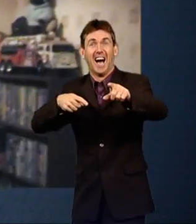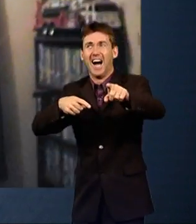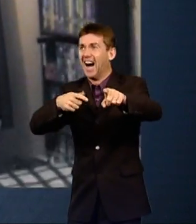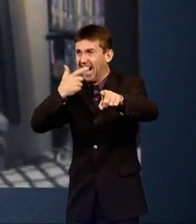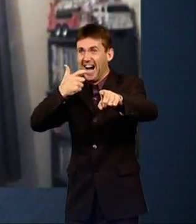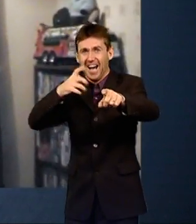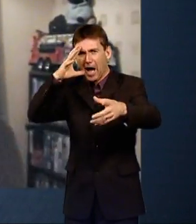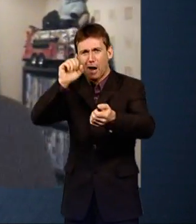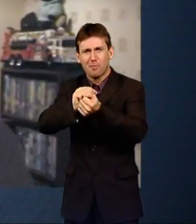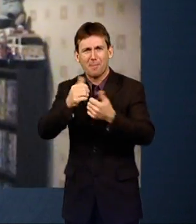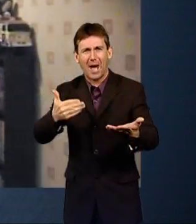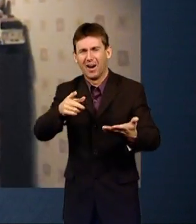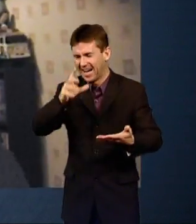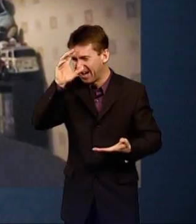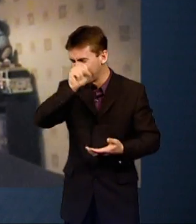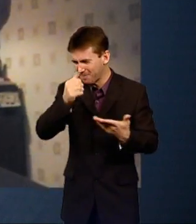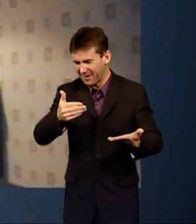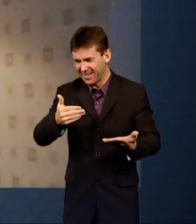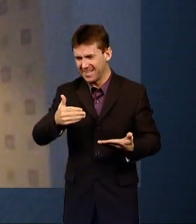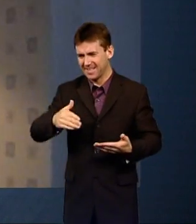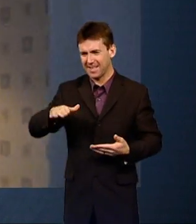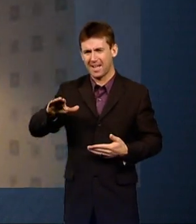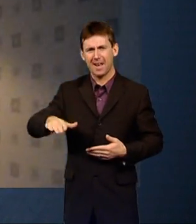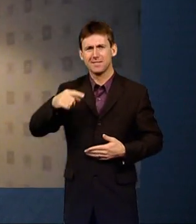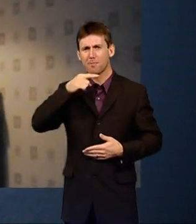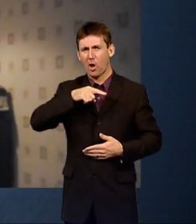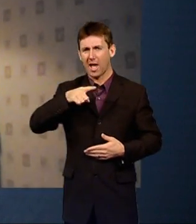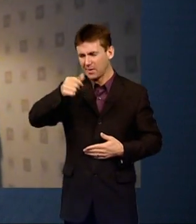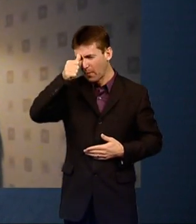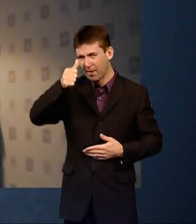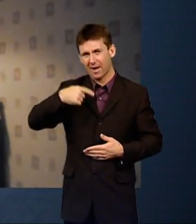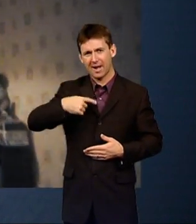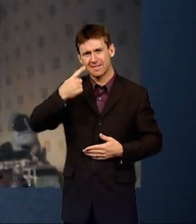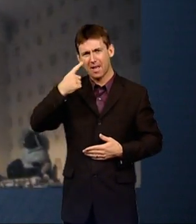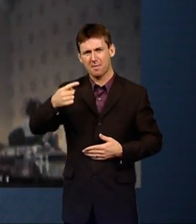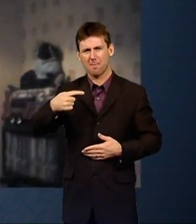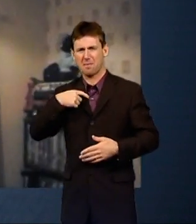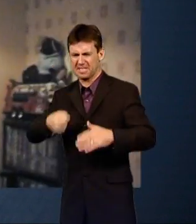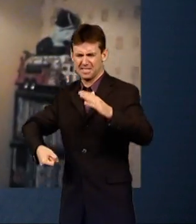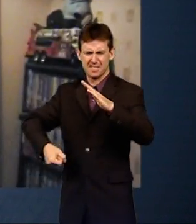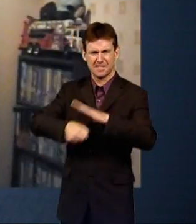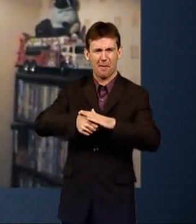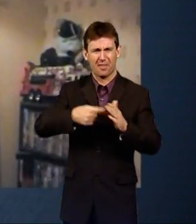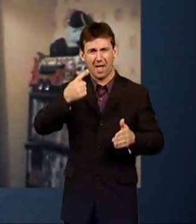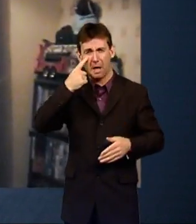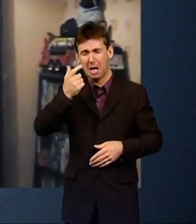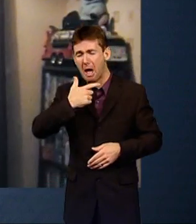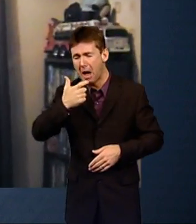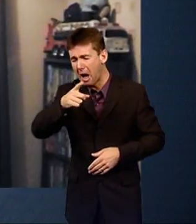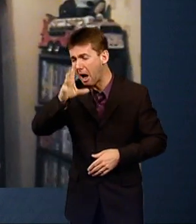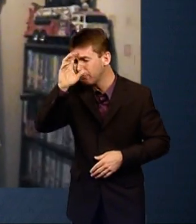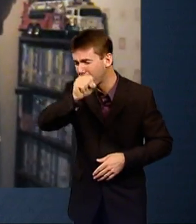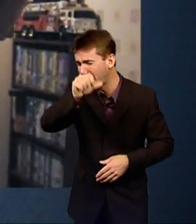said... Now there was this little lad on me, bandit rat, and goes, I'm going to stab him in the eye! I can't!